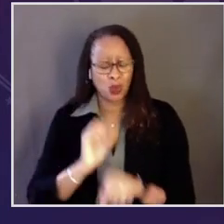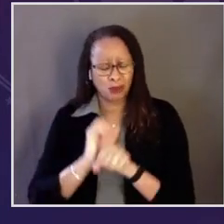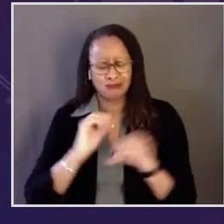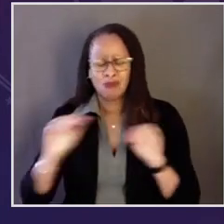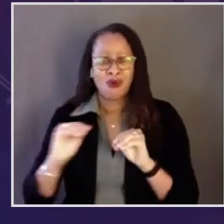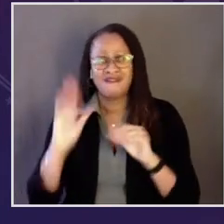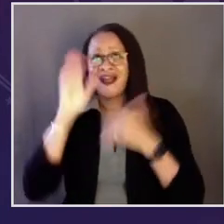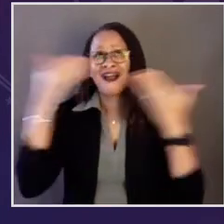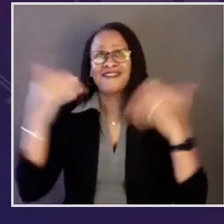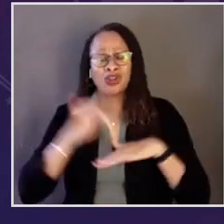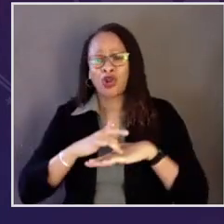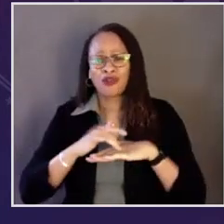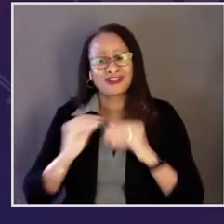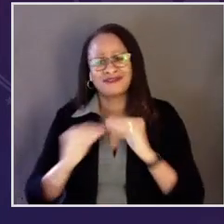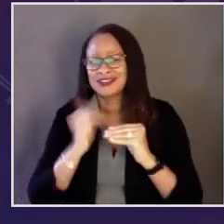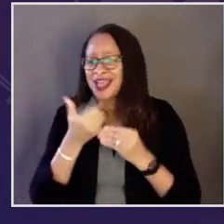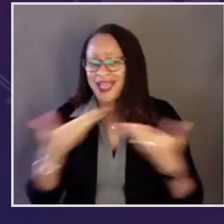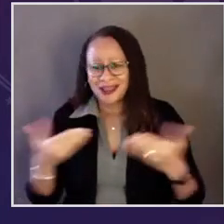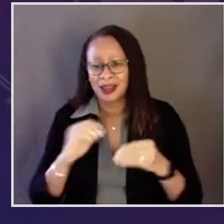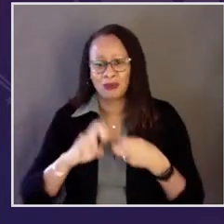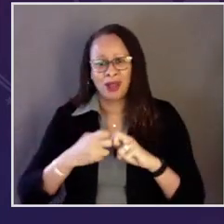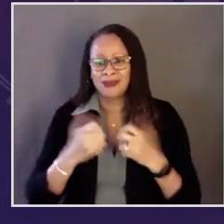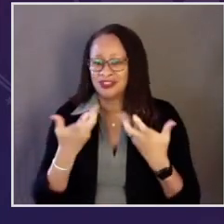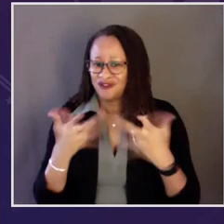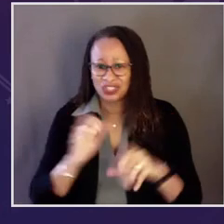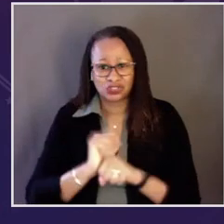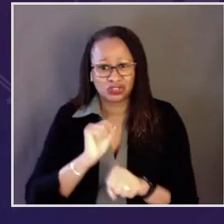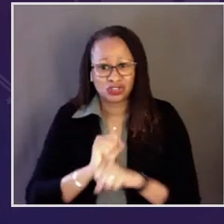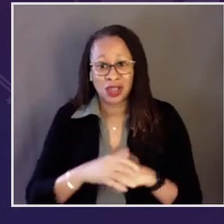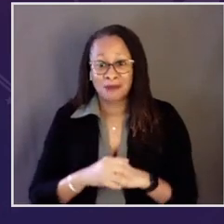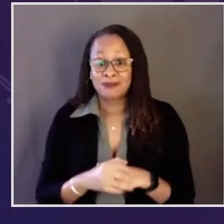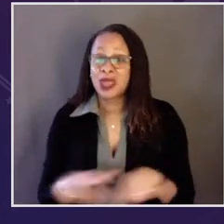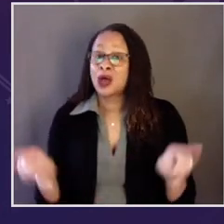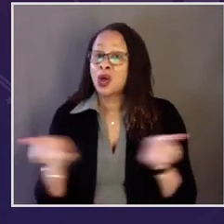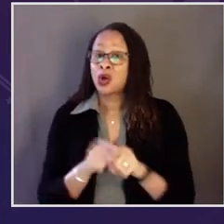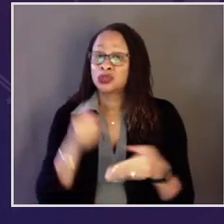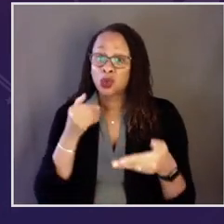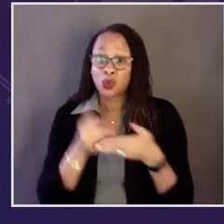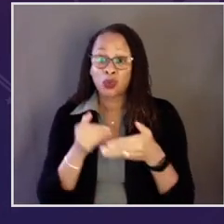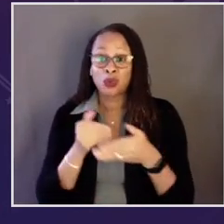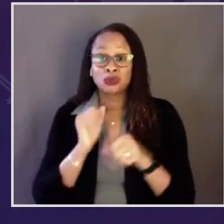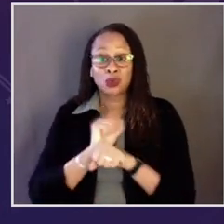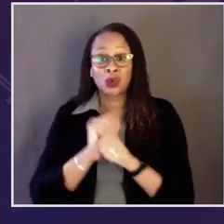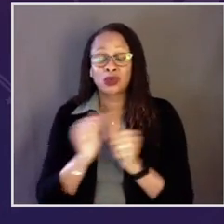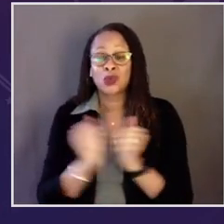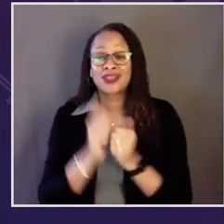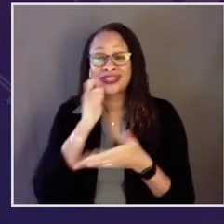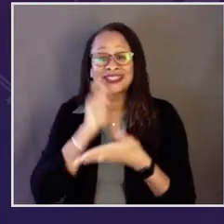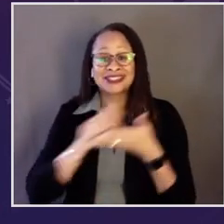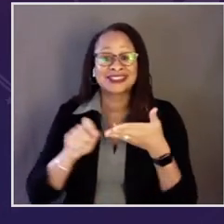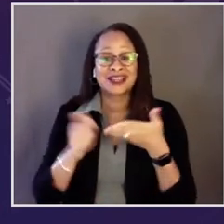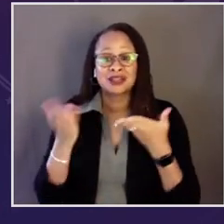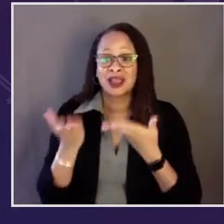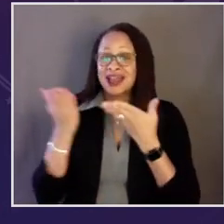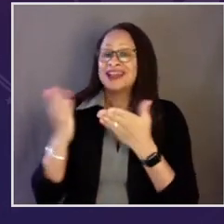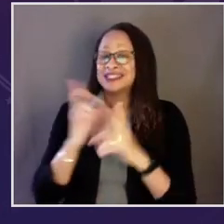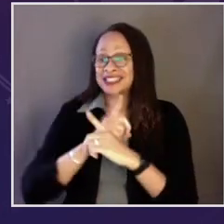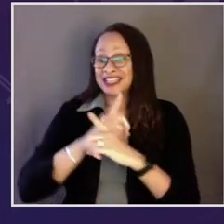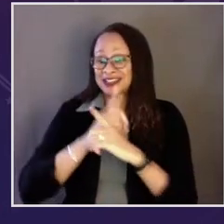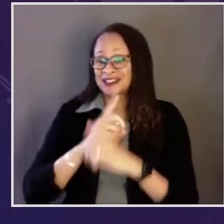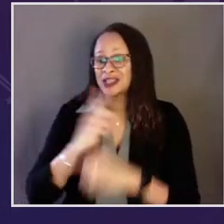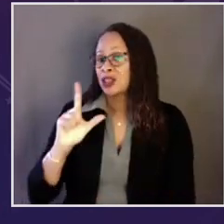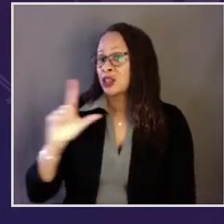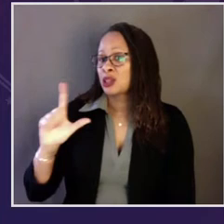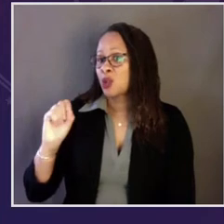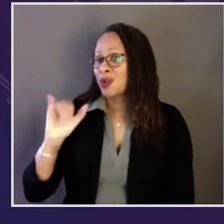has worked with Dennis will tell you he'll move heaven and earth to fix any problem, to get a job done. He'll also work closely with